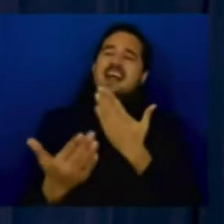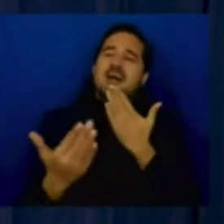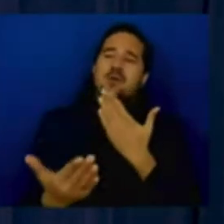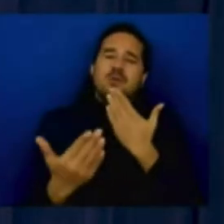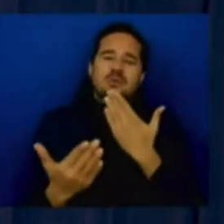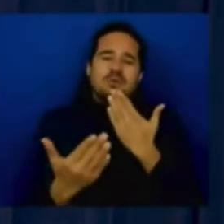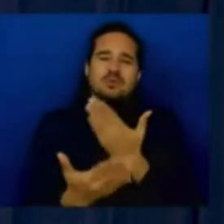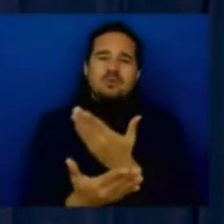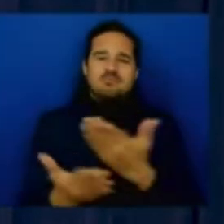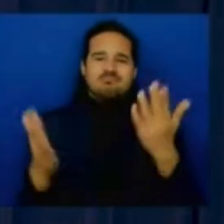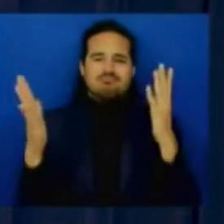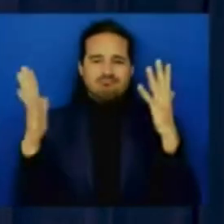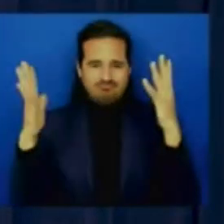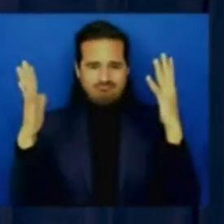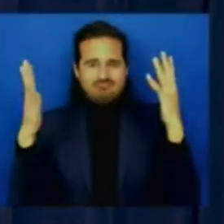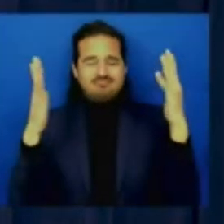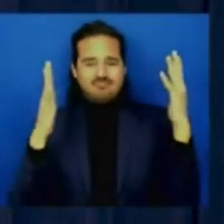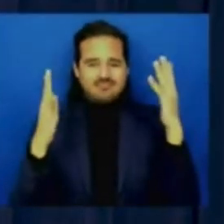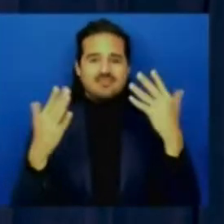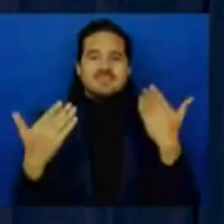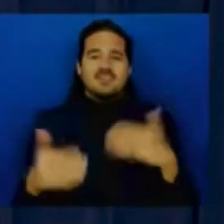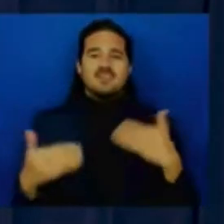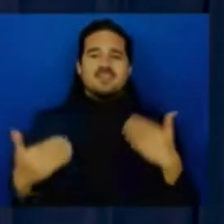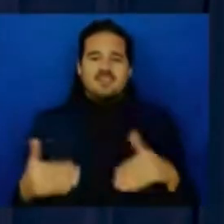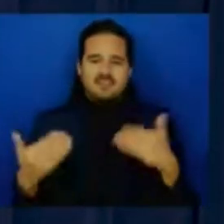yet to come more work to do thank you everybody